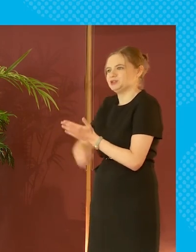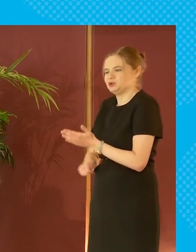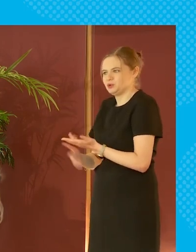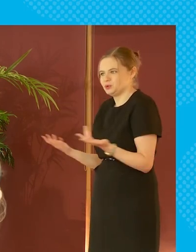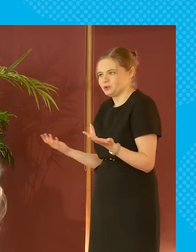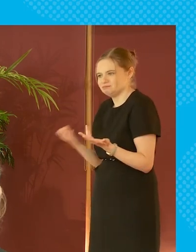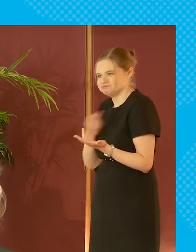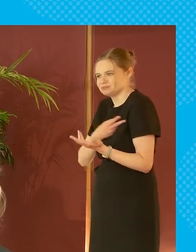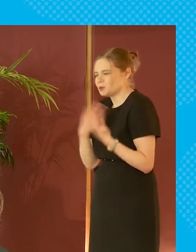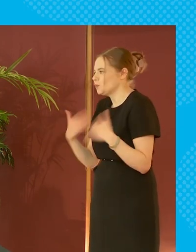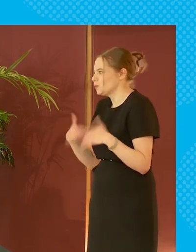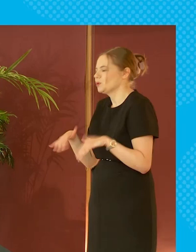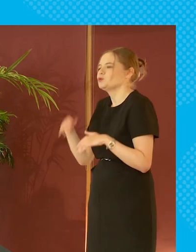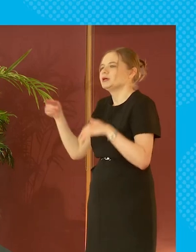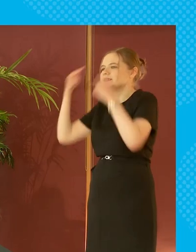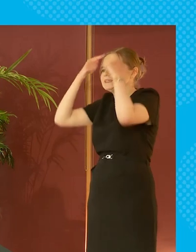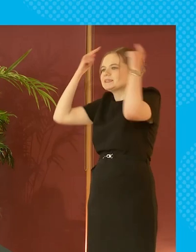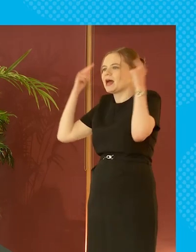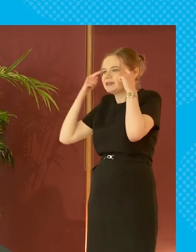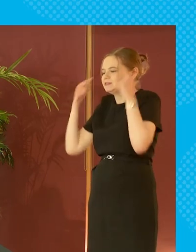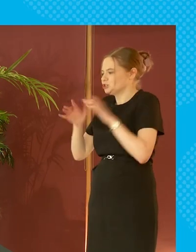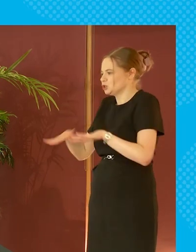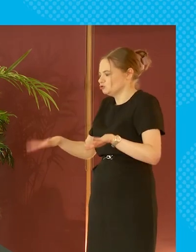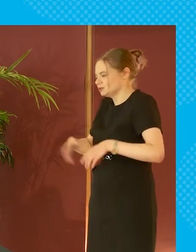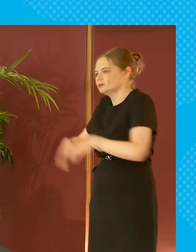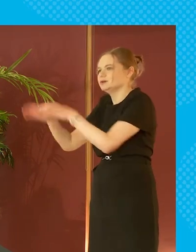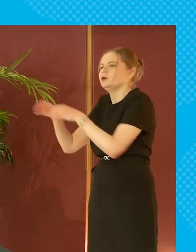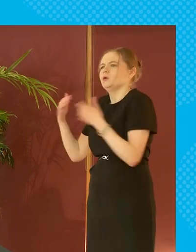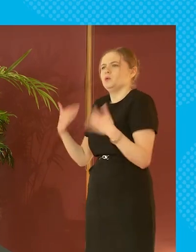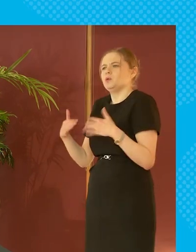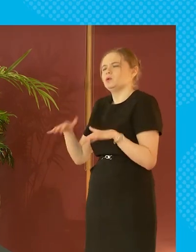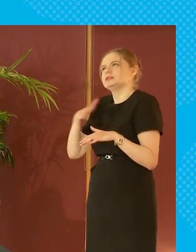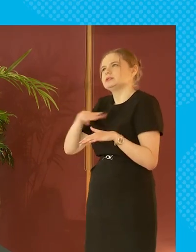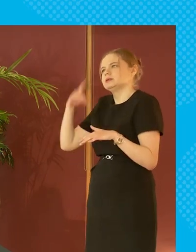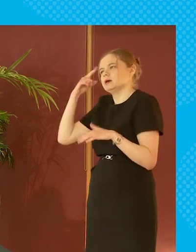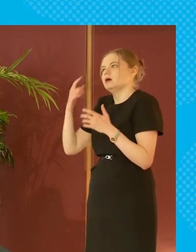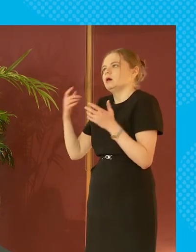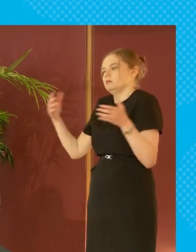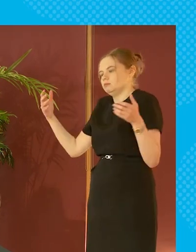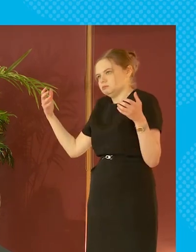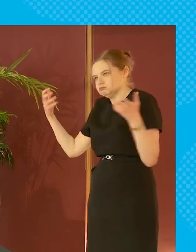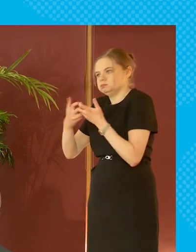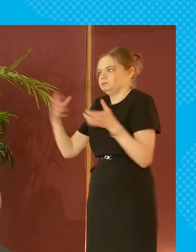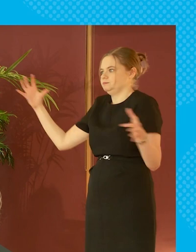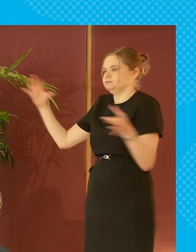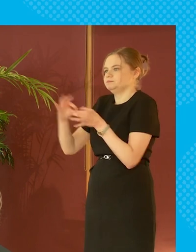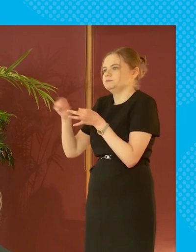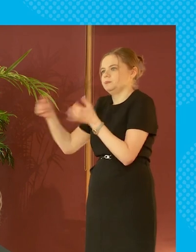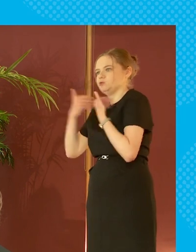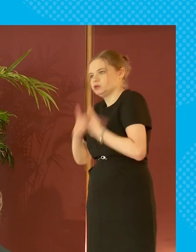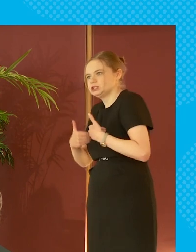was it i was at disneyland yeah yeah with his children so we do need to do something about the disconnect that we've created in